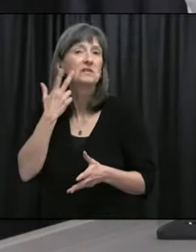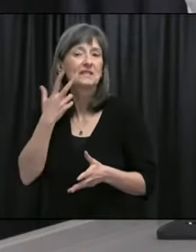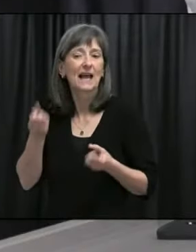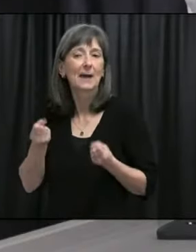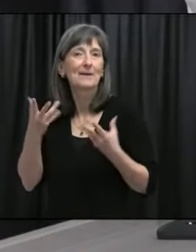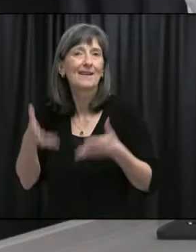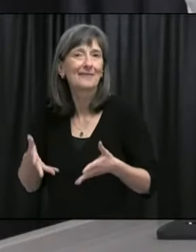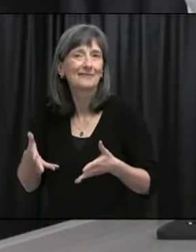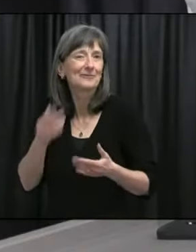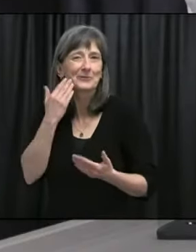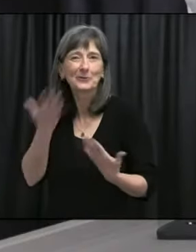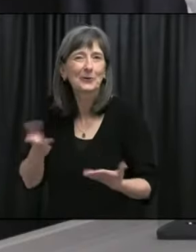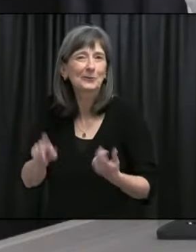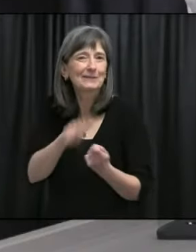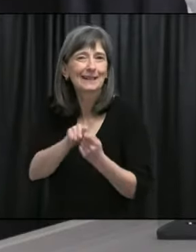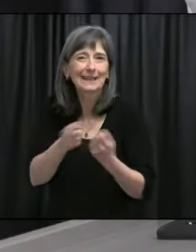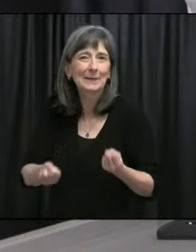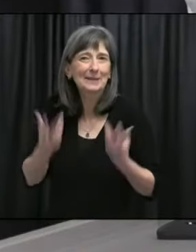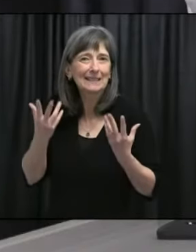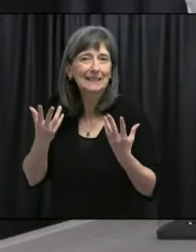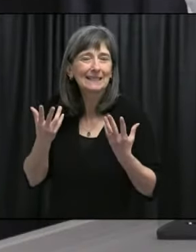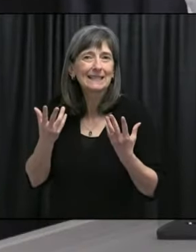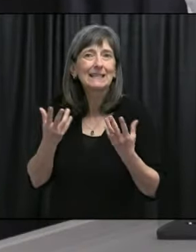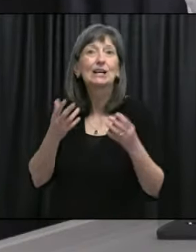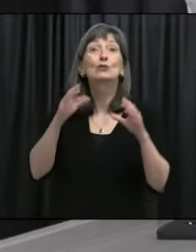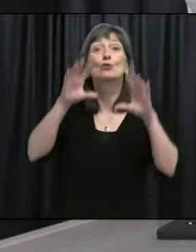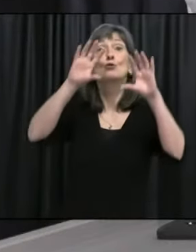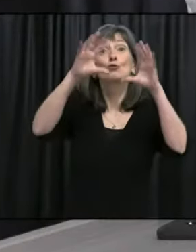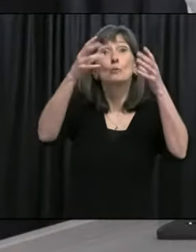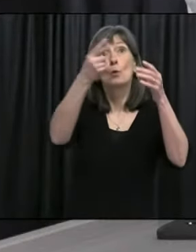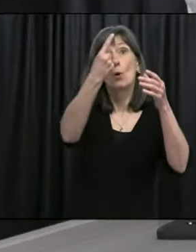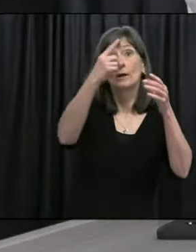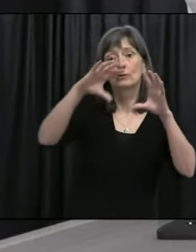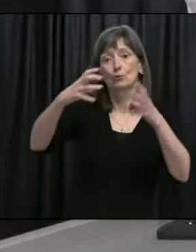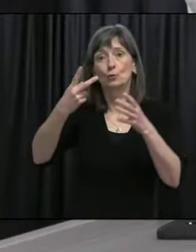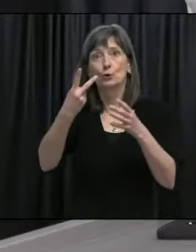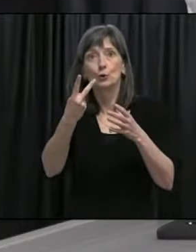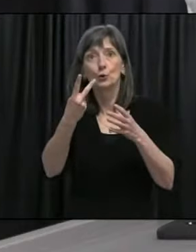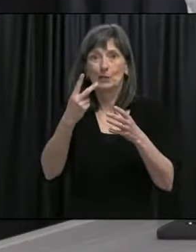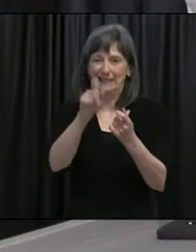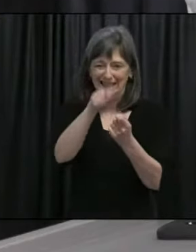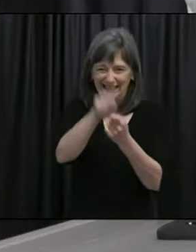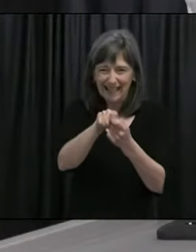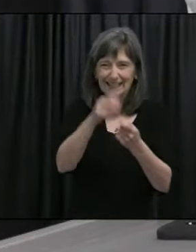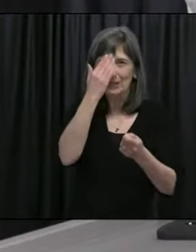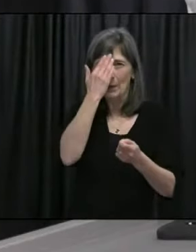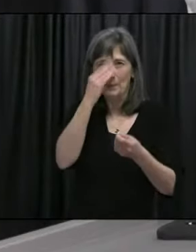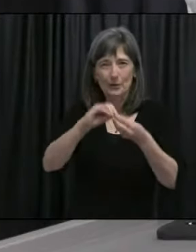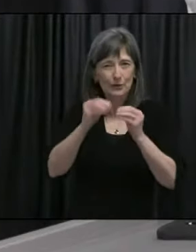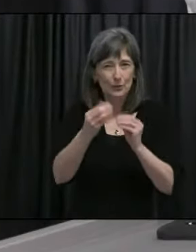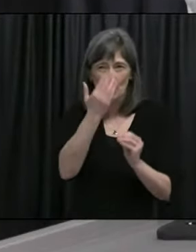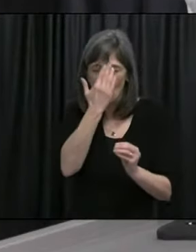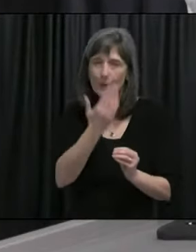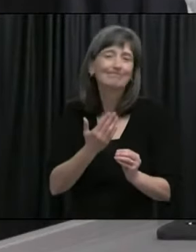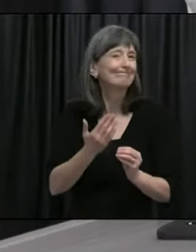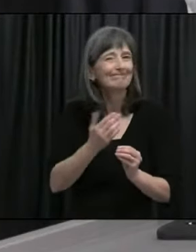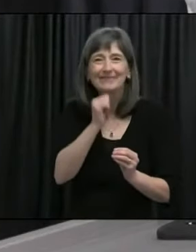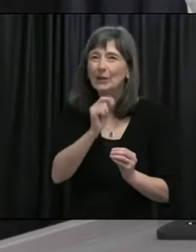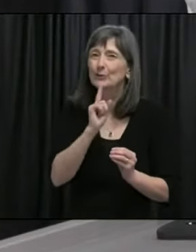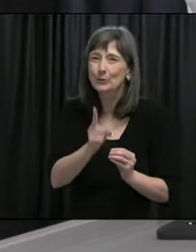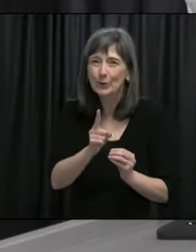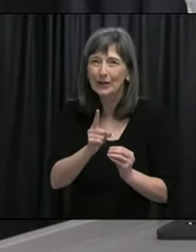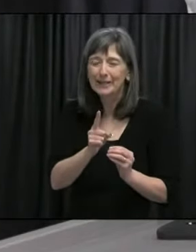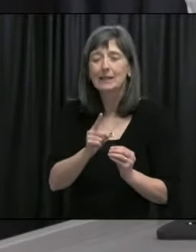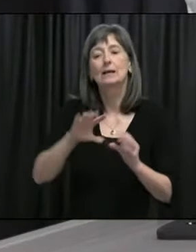our numbers are approximate in those groups, and thus far we have not found ourselves running shy of vaccine